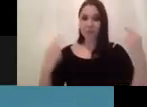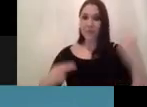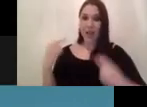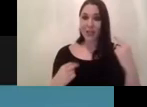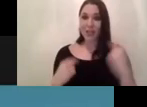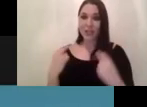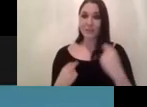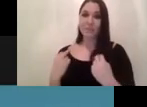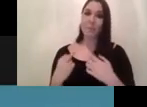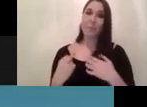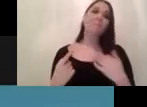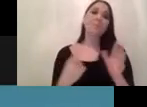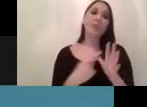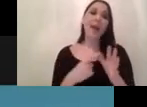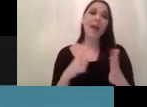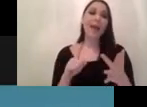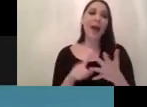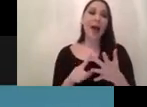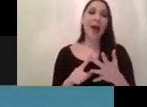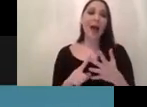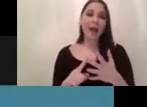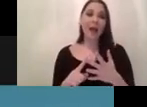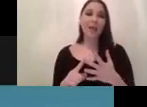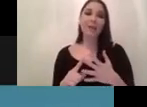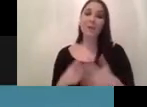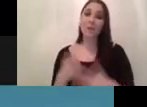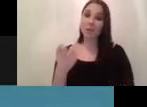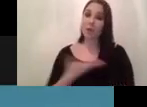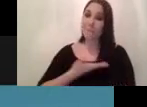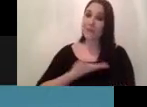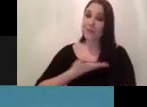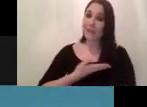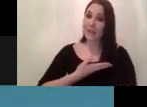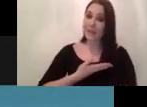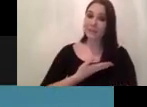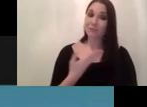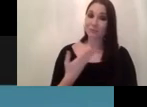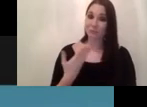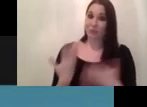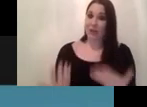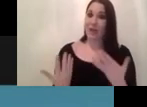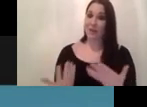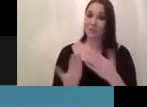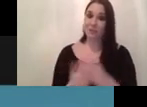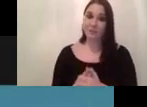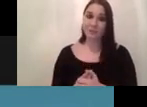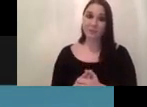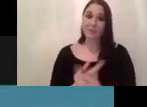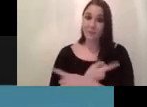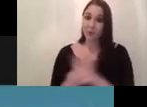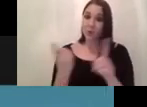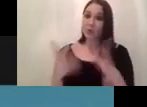your ai that's the status with ai of your company or of yourself right now okay so if you're a beginner